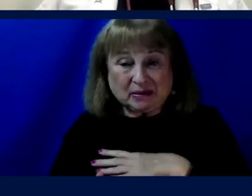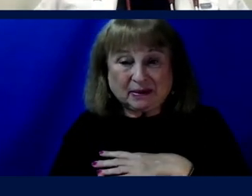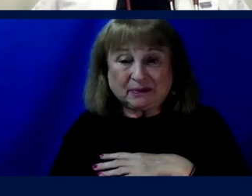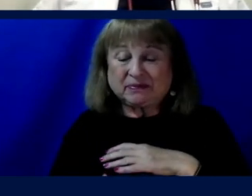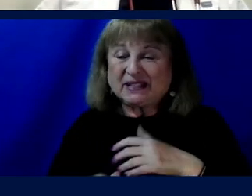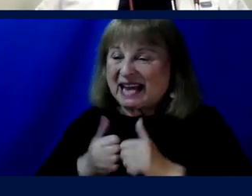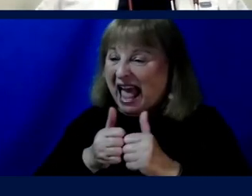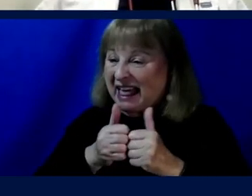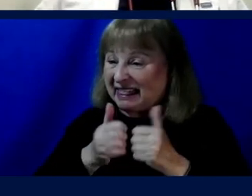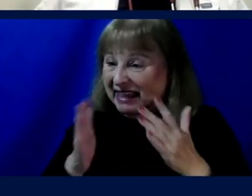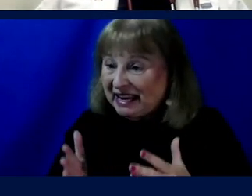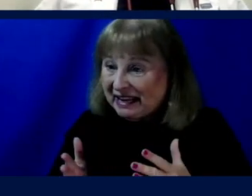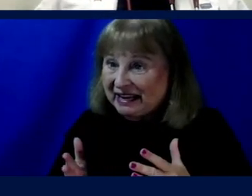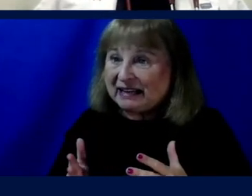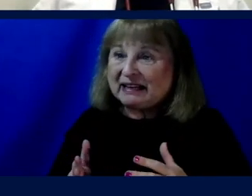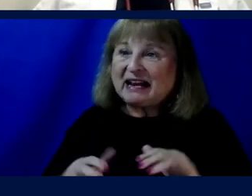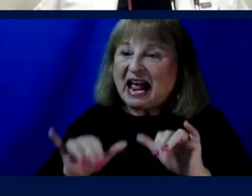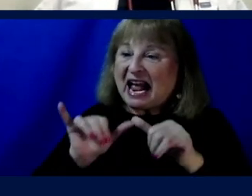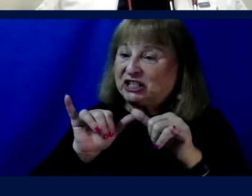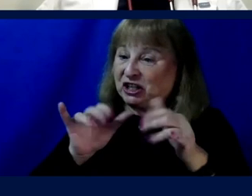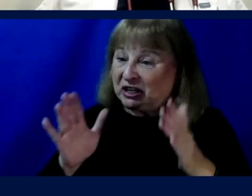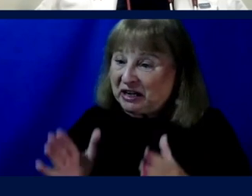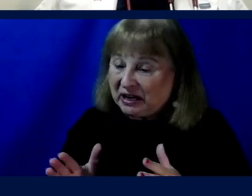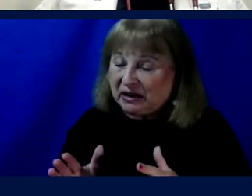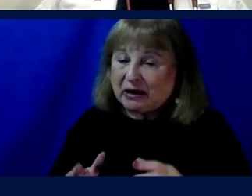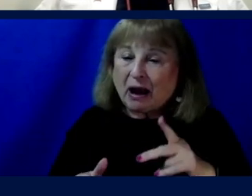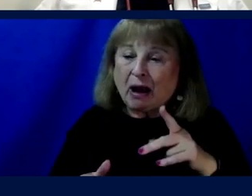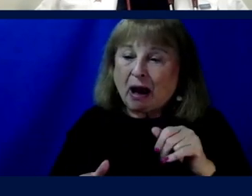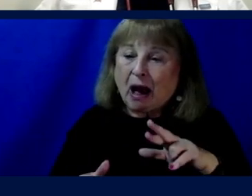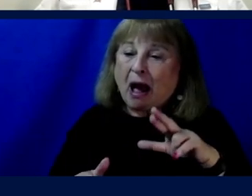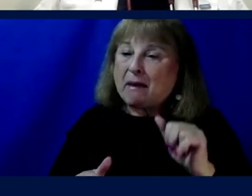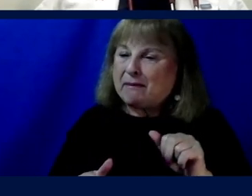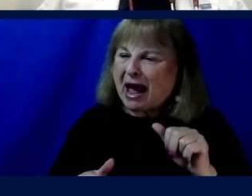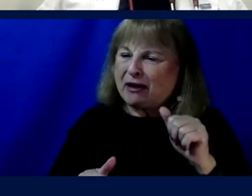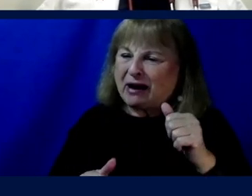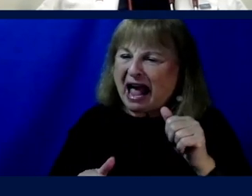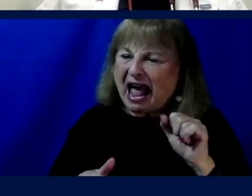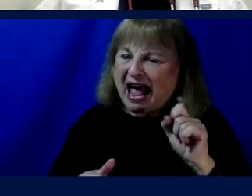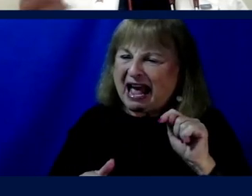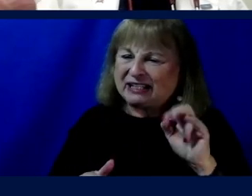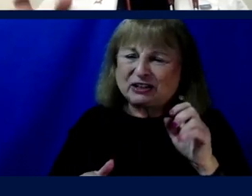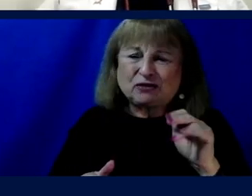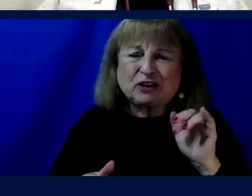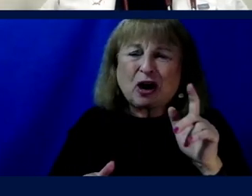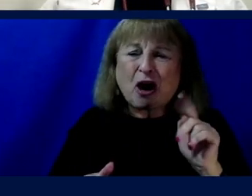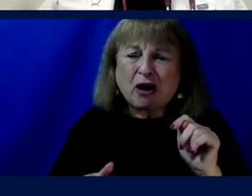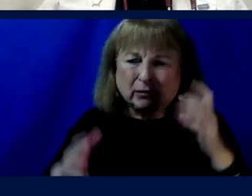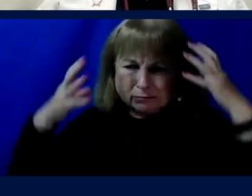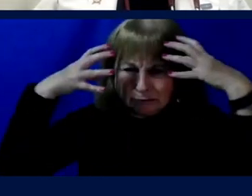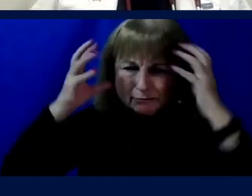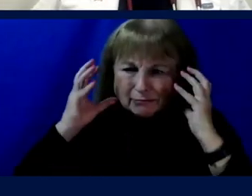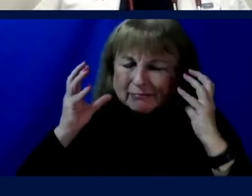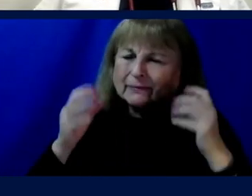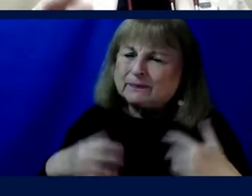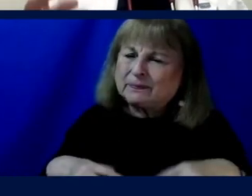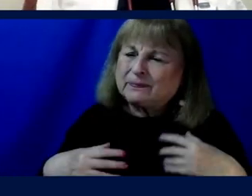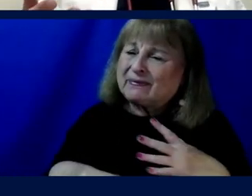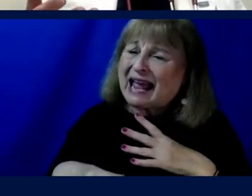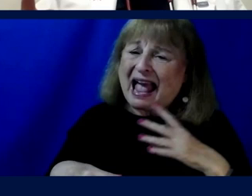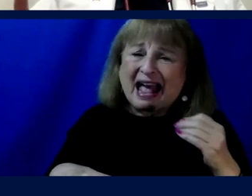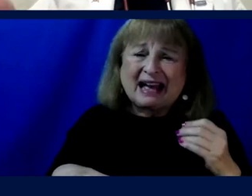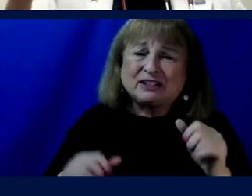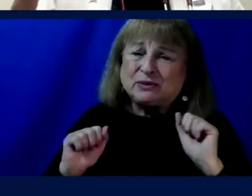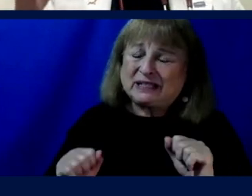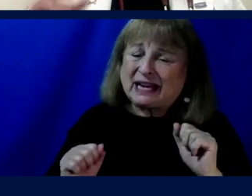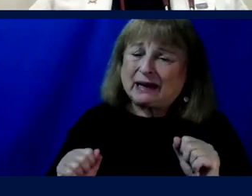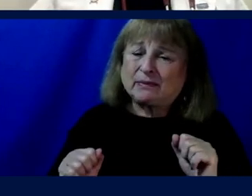athlete. She is an engineer. She is a para-astronaut extraordinaire participating in a mission in Poland. And she